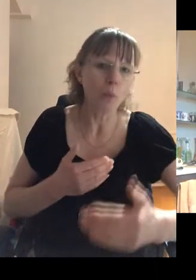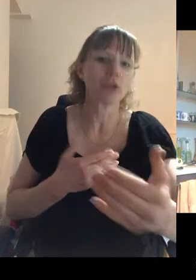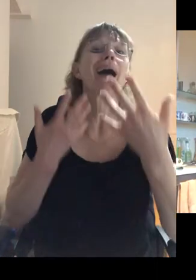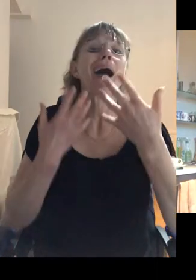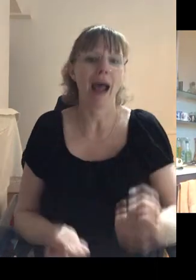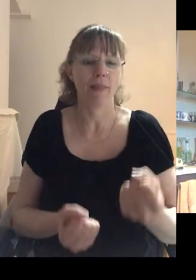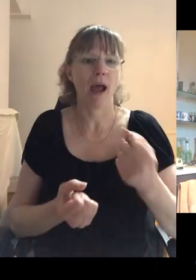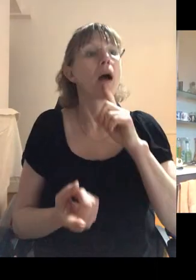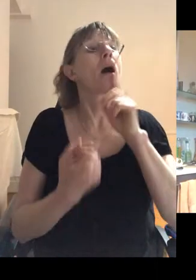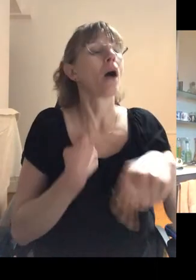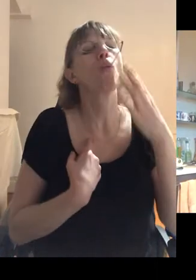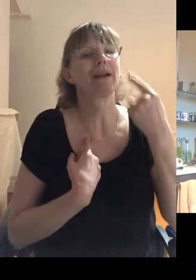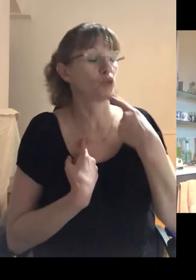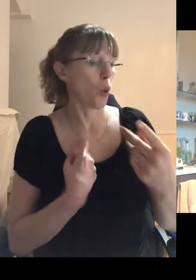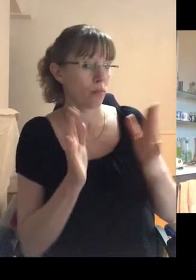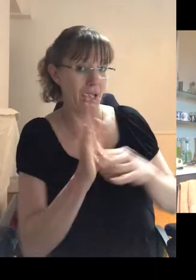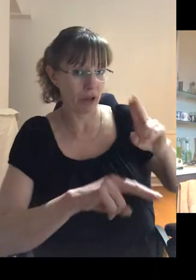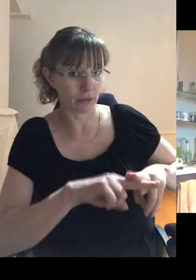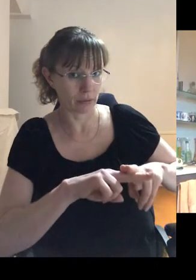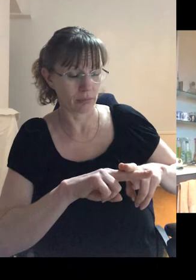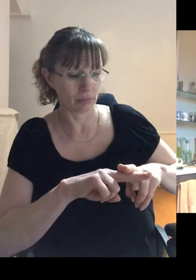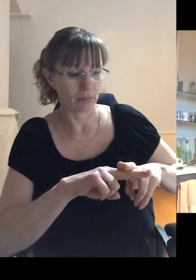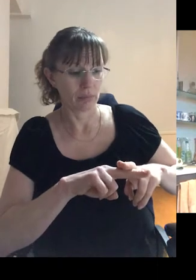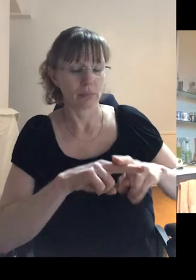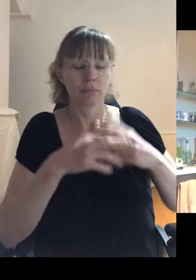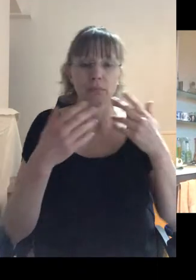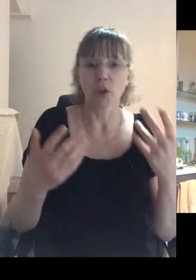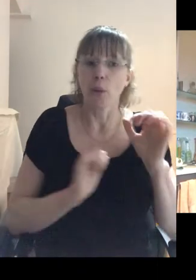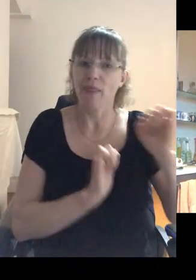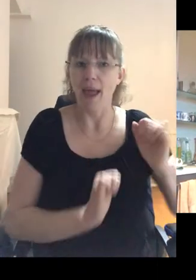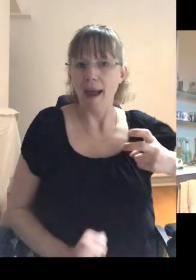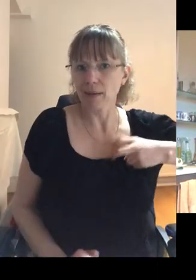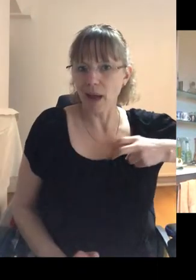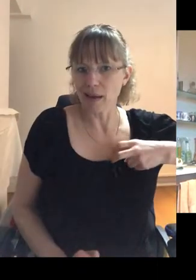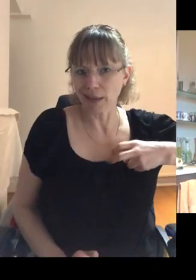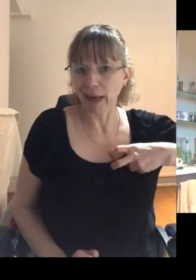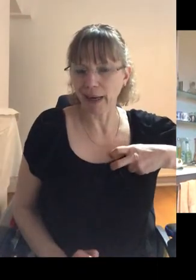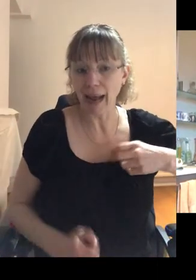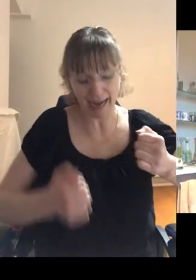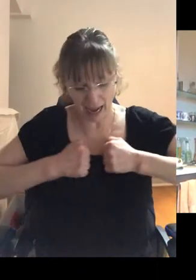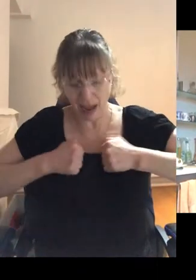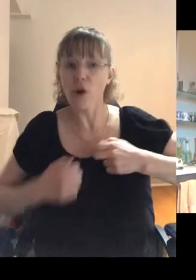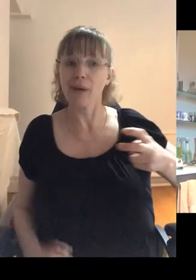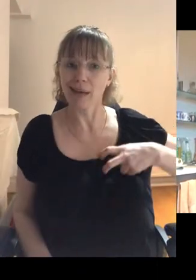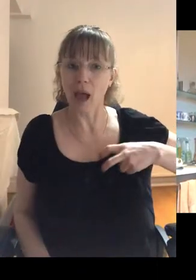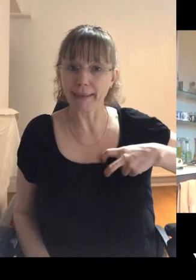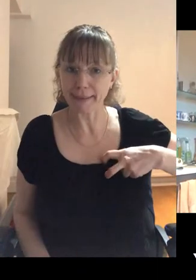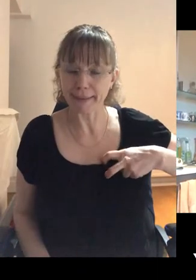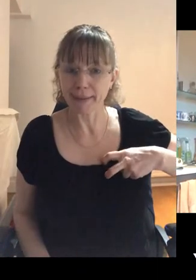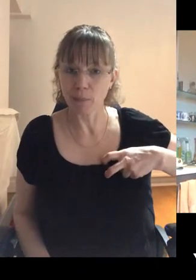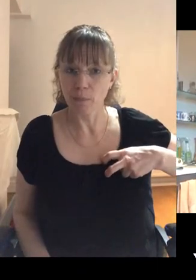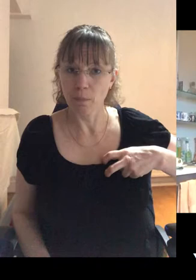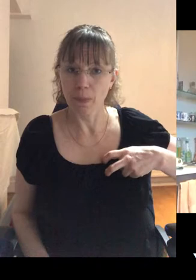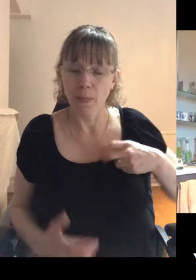response when we told our parents and it was a valid response, you know, in terms of their anxiety and our own anxiety. Um,